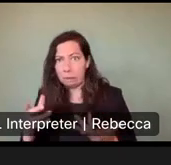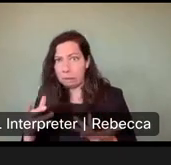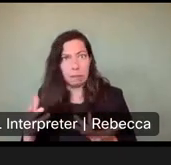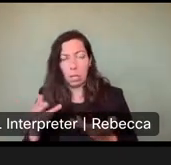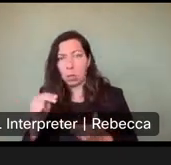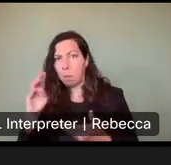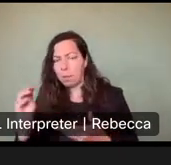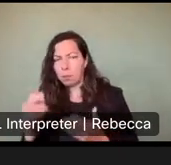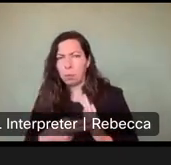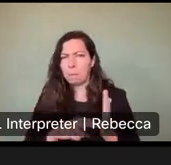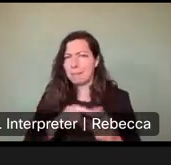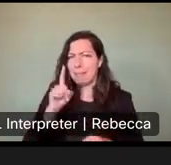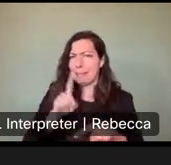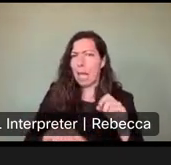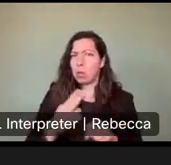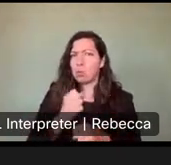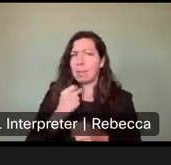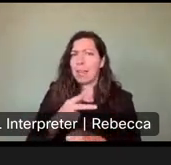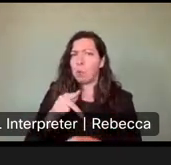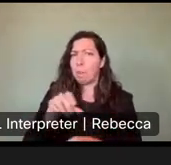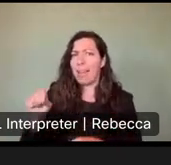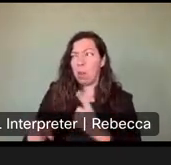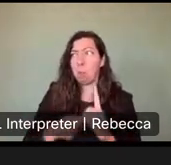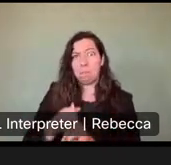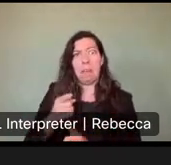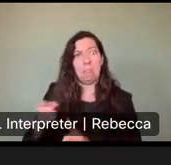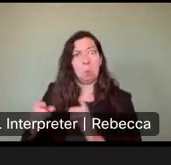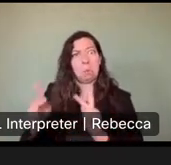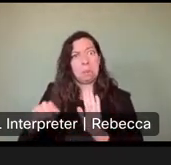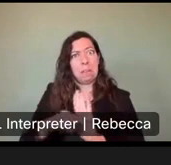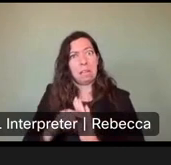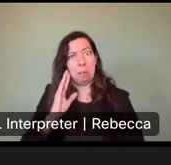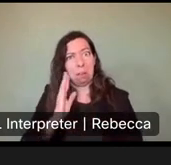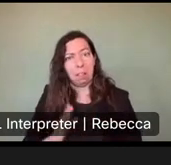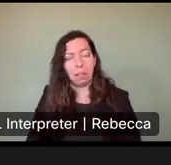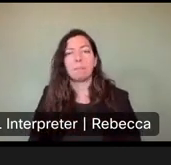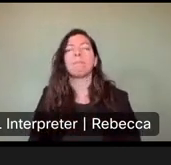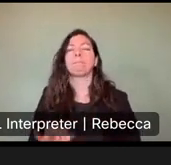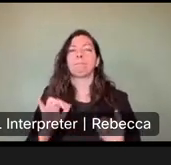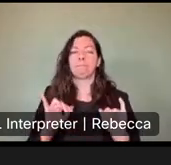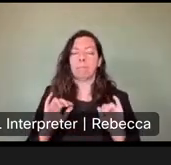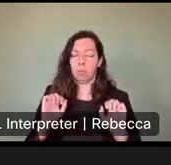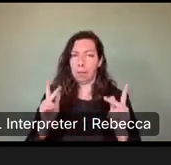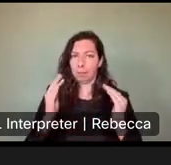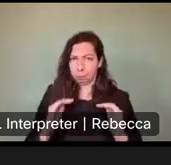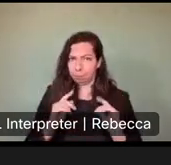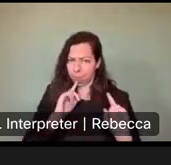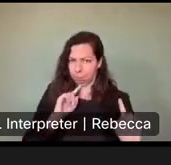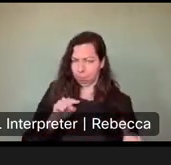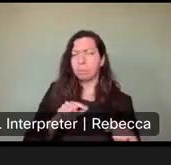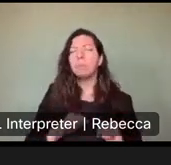passes is detrimental. So in regards to that, our annual pass, um,